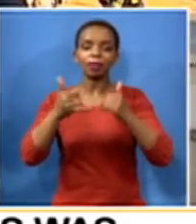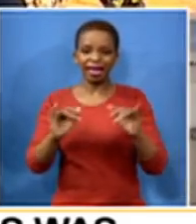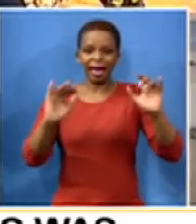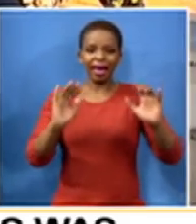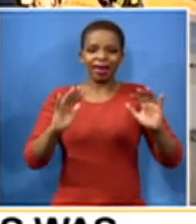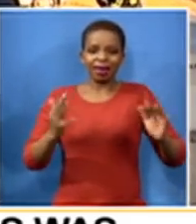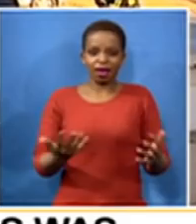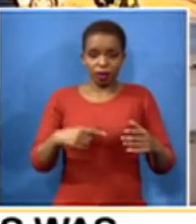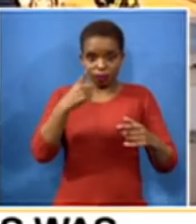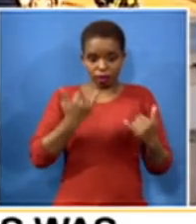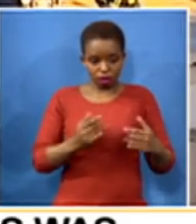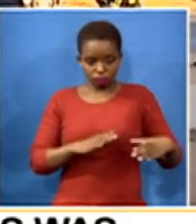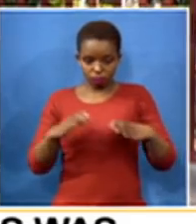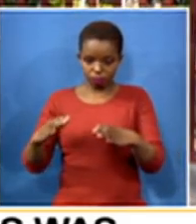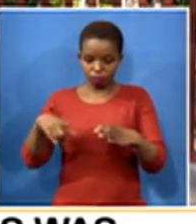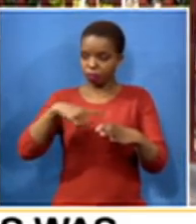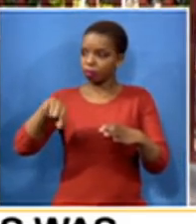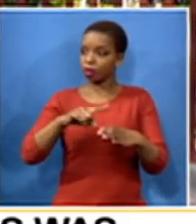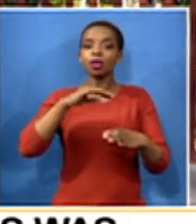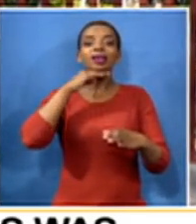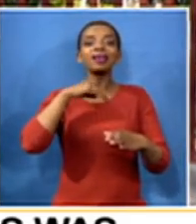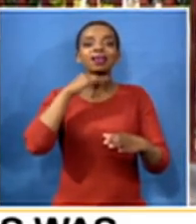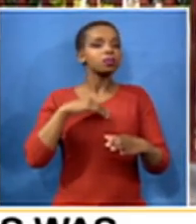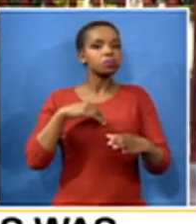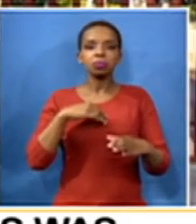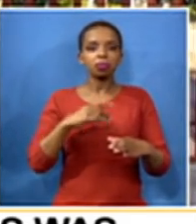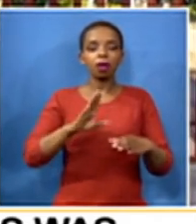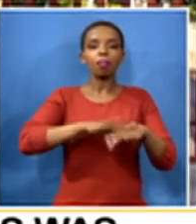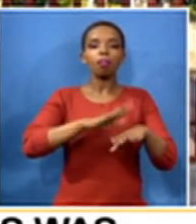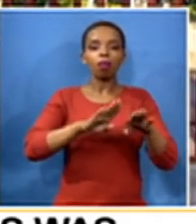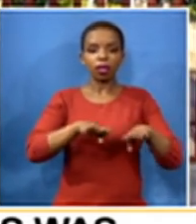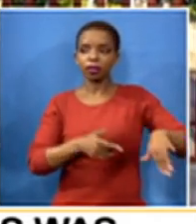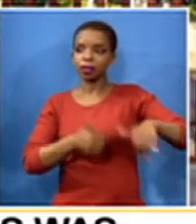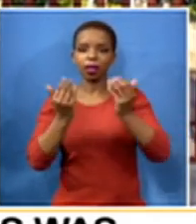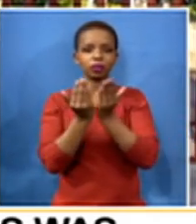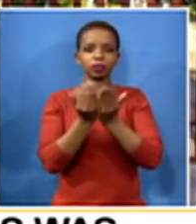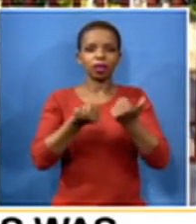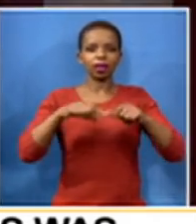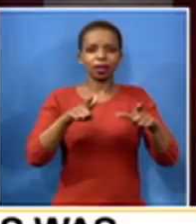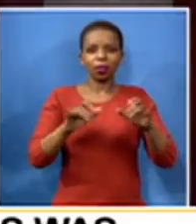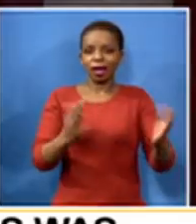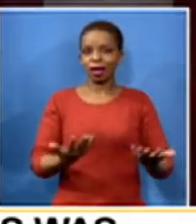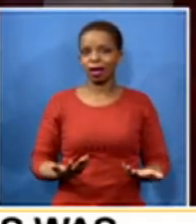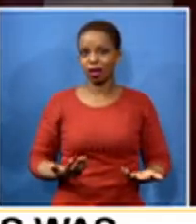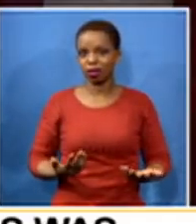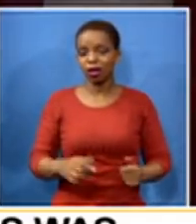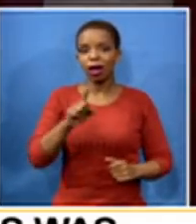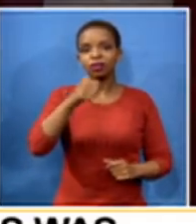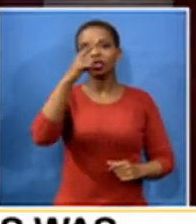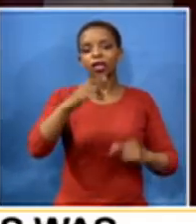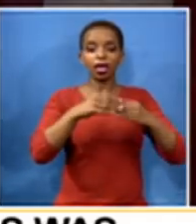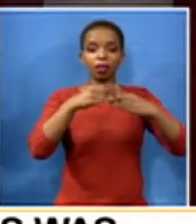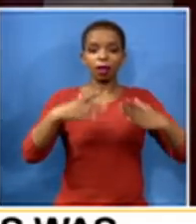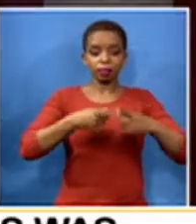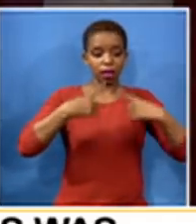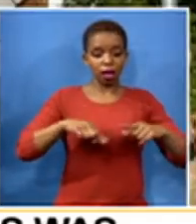do the second one so we are going to once again uh assess we are going to do a survey we're going to check with our members on the ground and we are